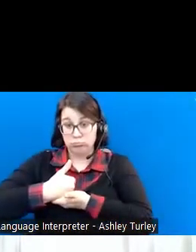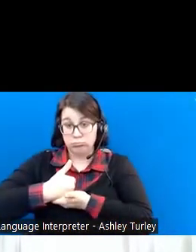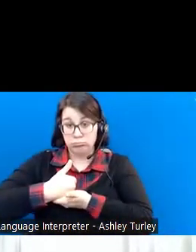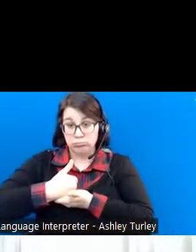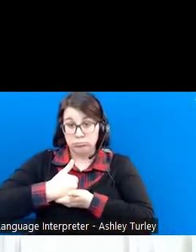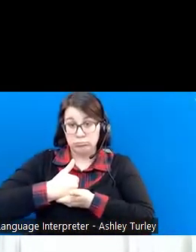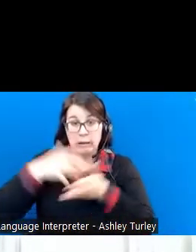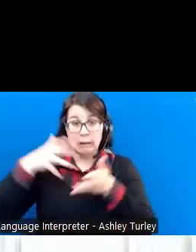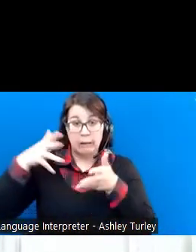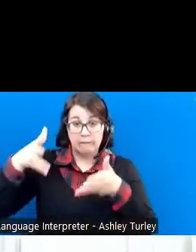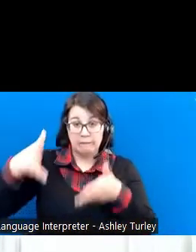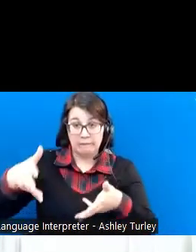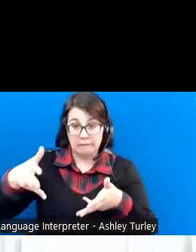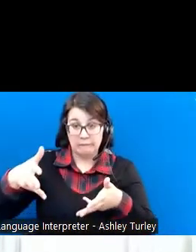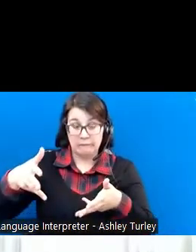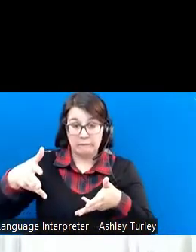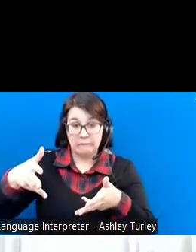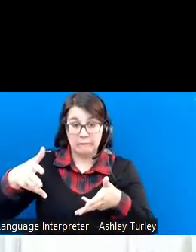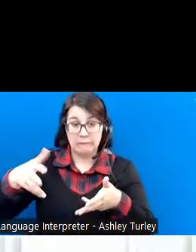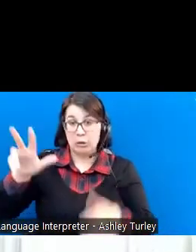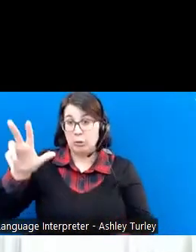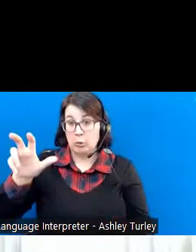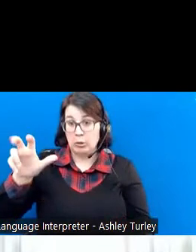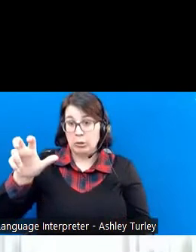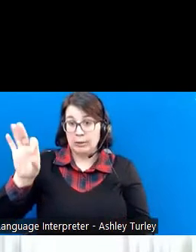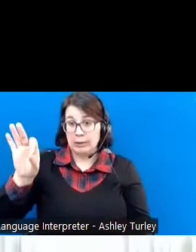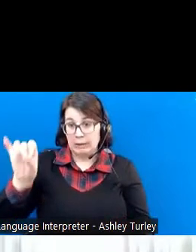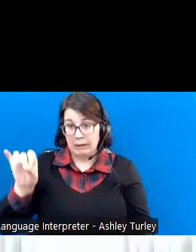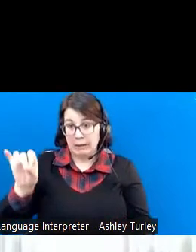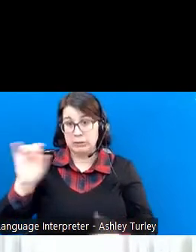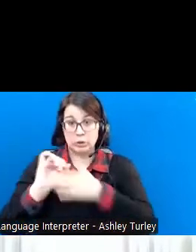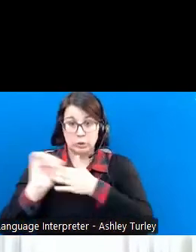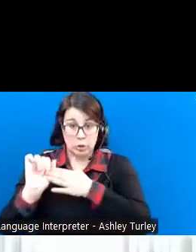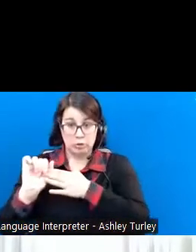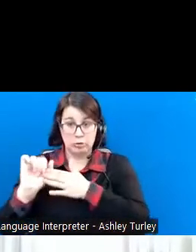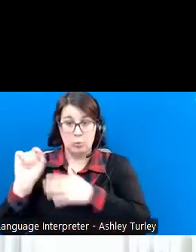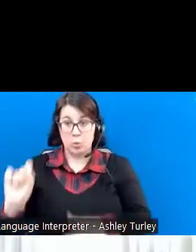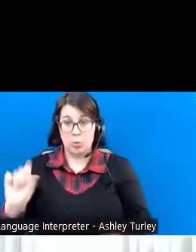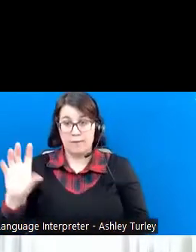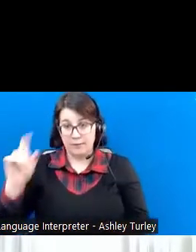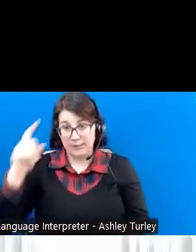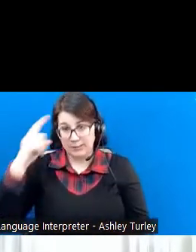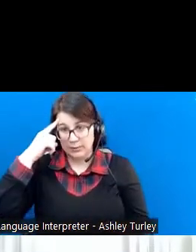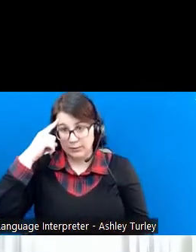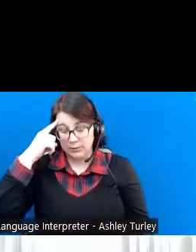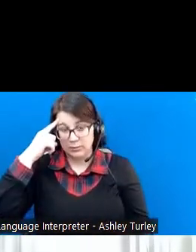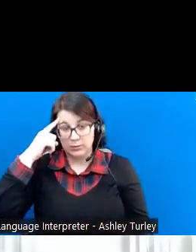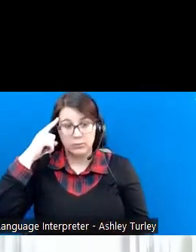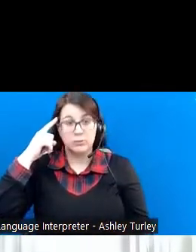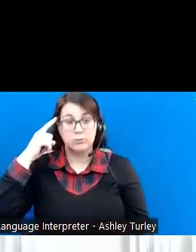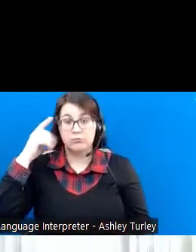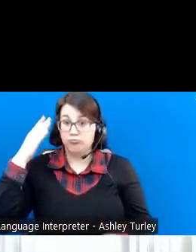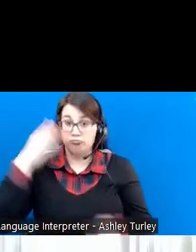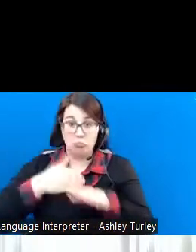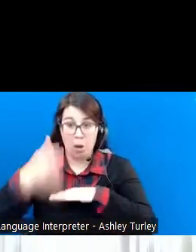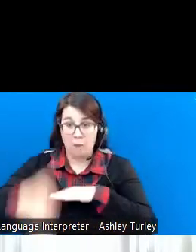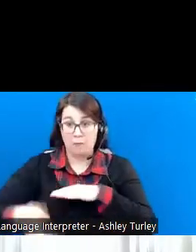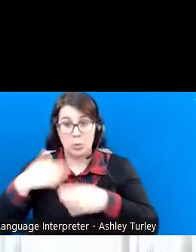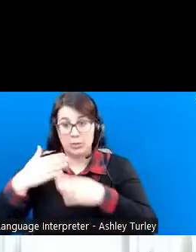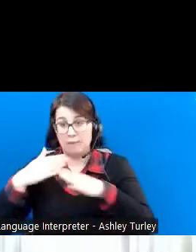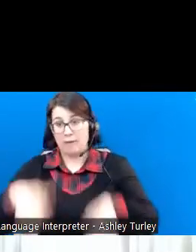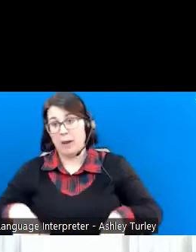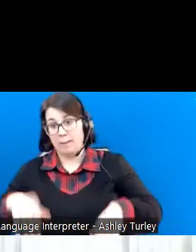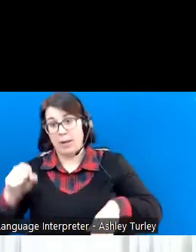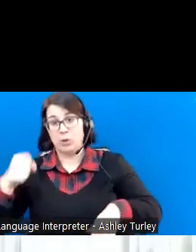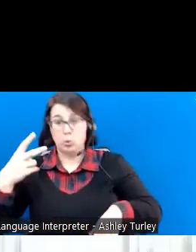have a remainder of $390.50. After we divide by two,